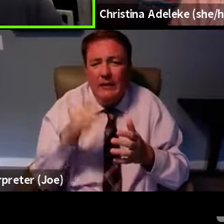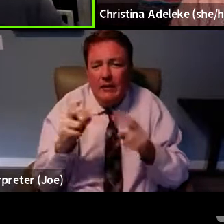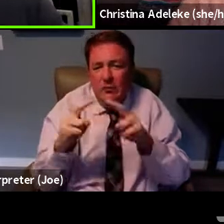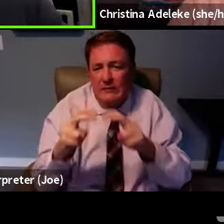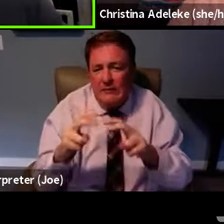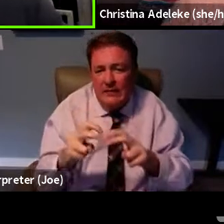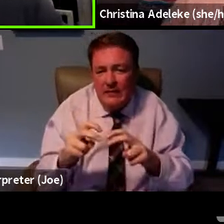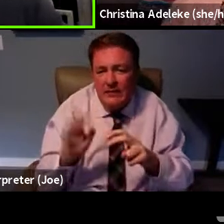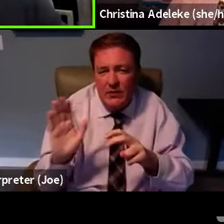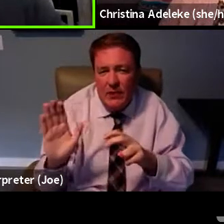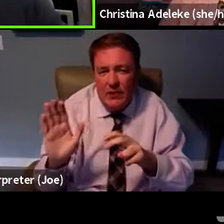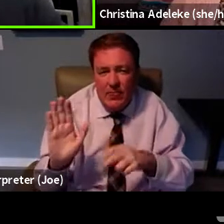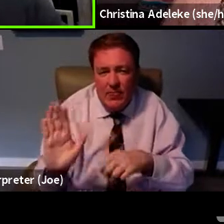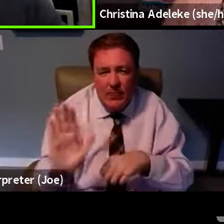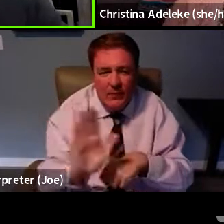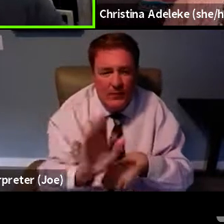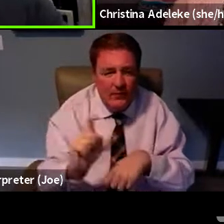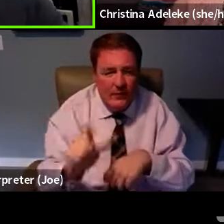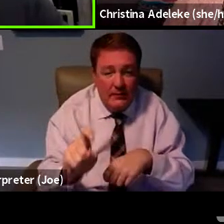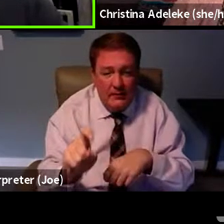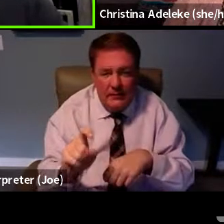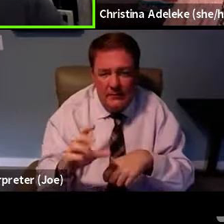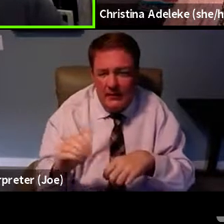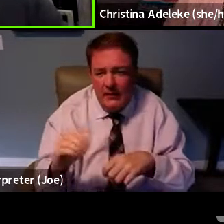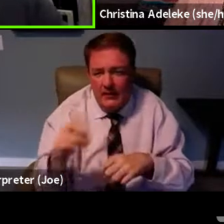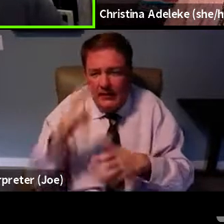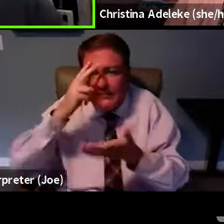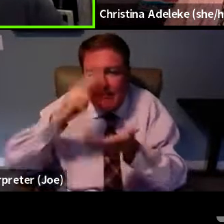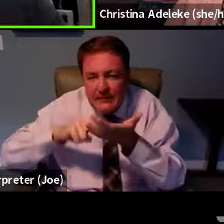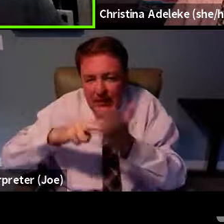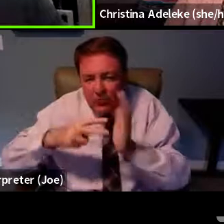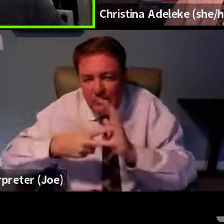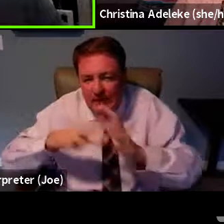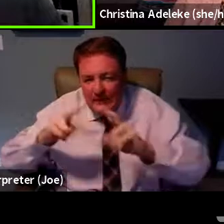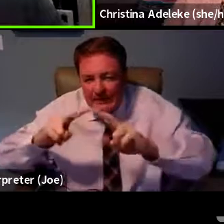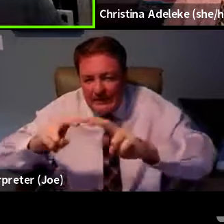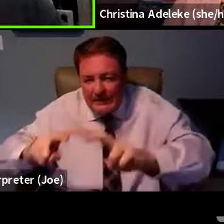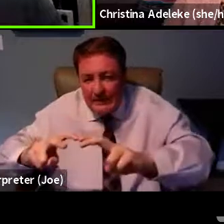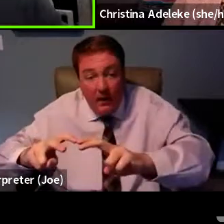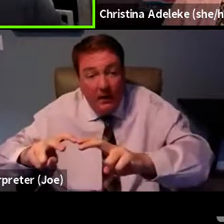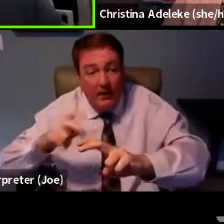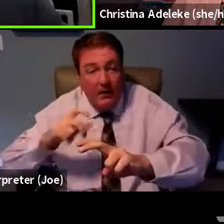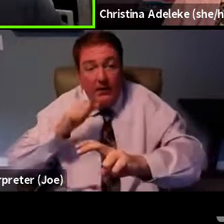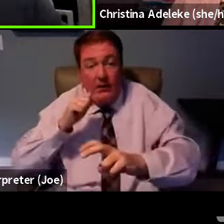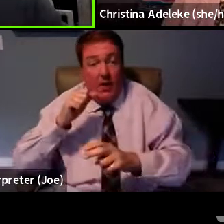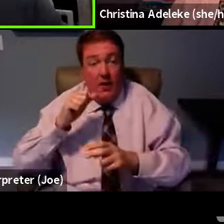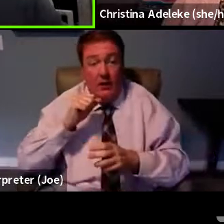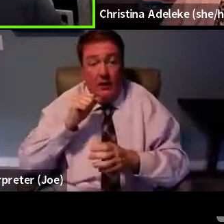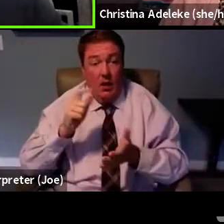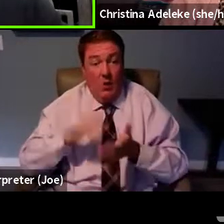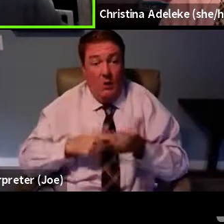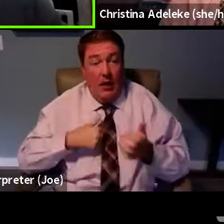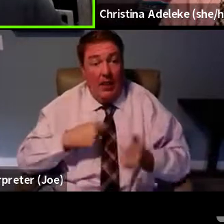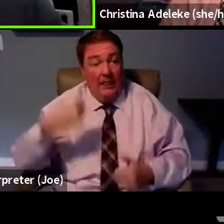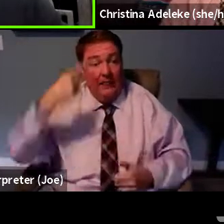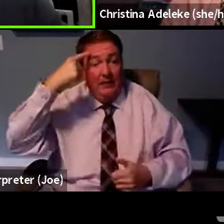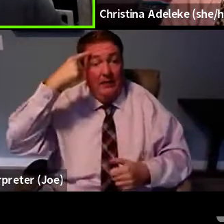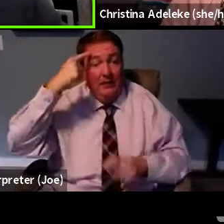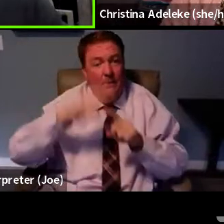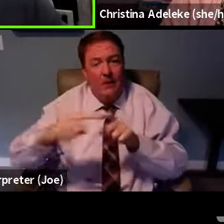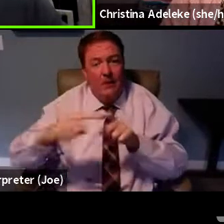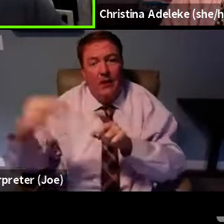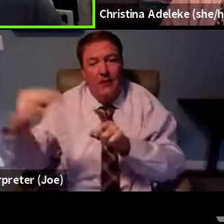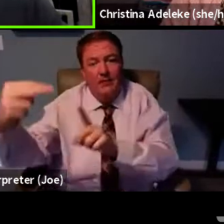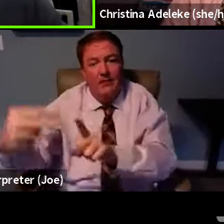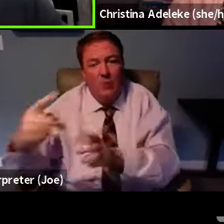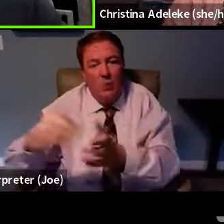finding out what those needs are, not what we think, but what they tell us the needs are. think that's very, very important of the